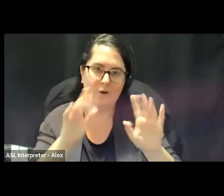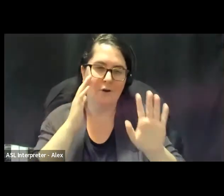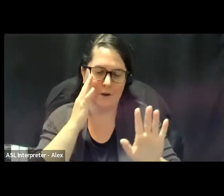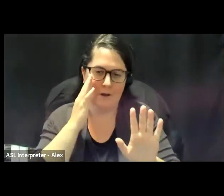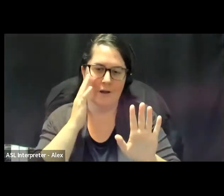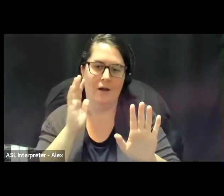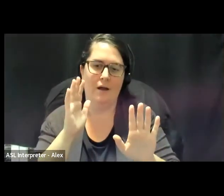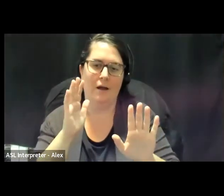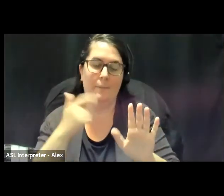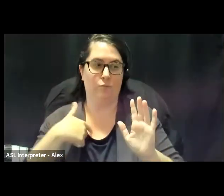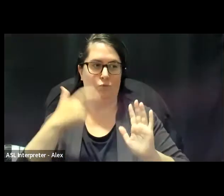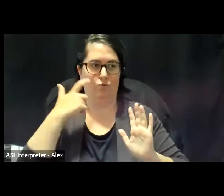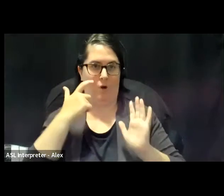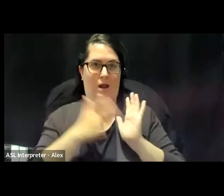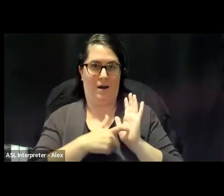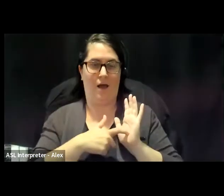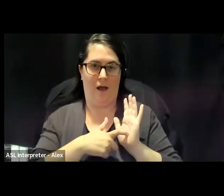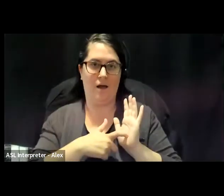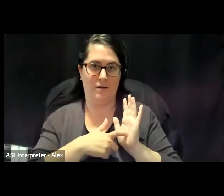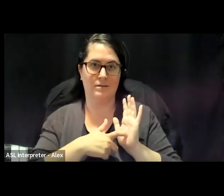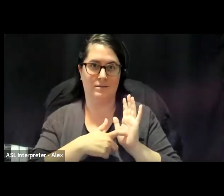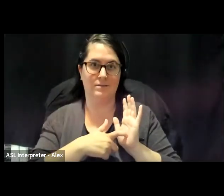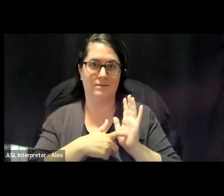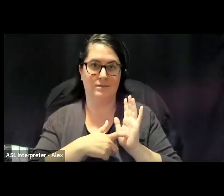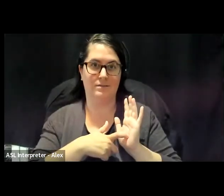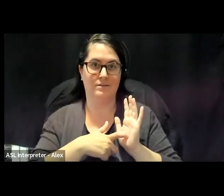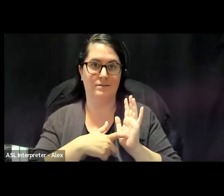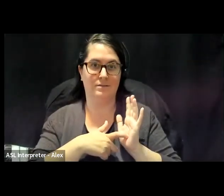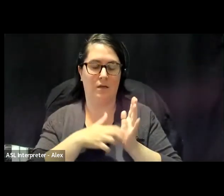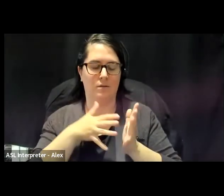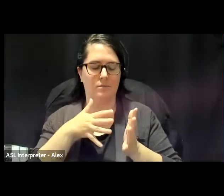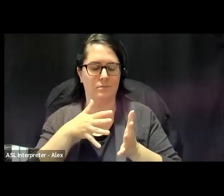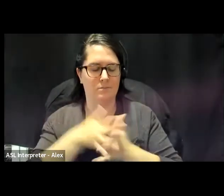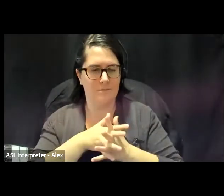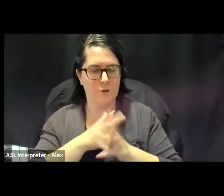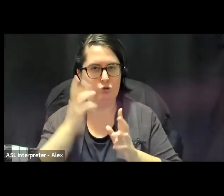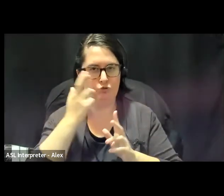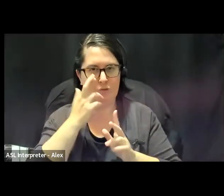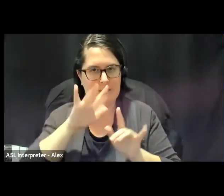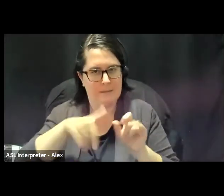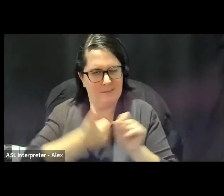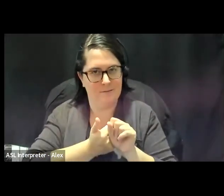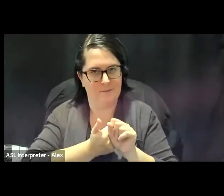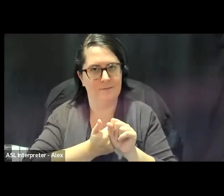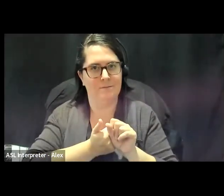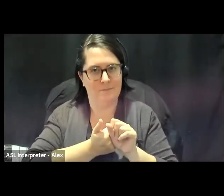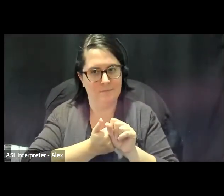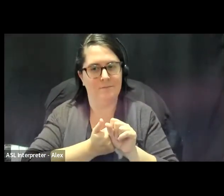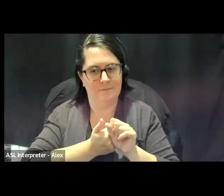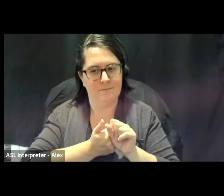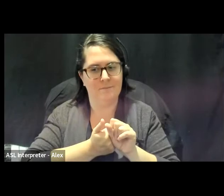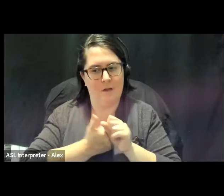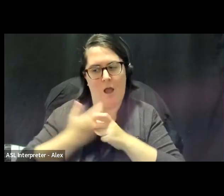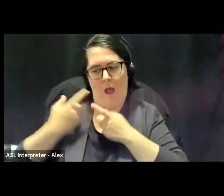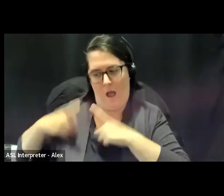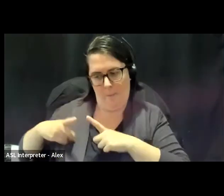deeply rooted factors that have led to, you know, the fact that their houselessness even